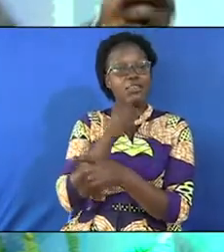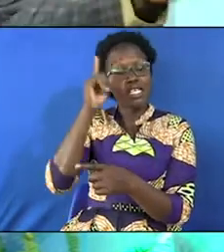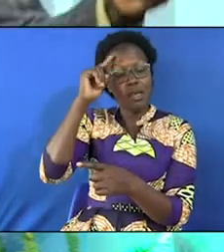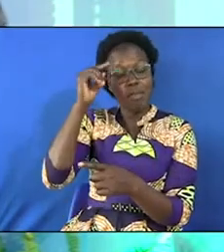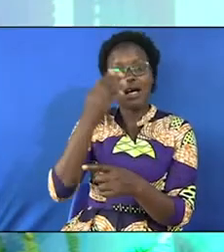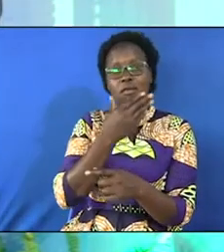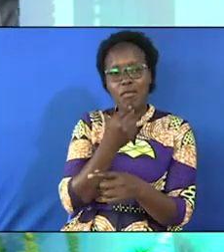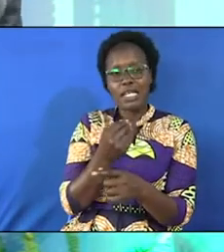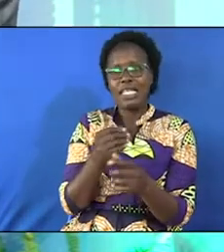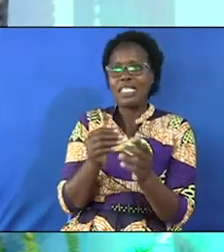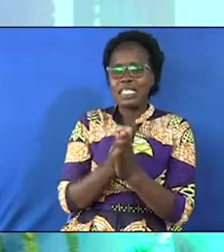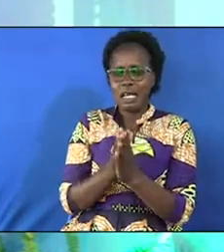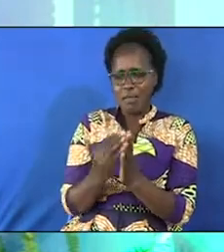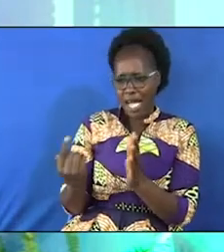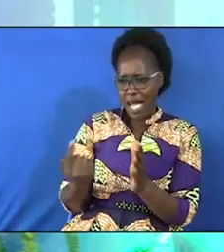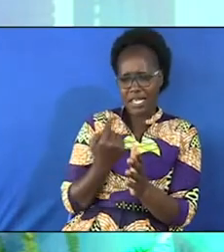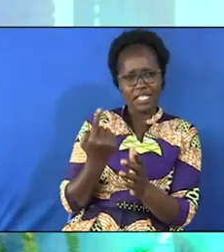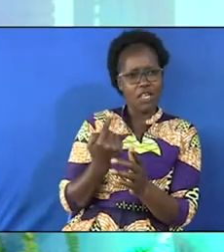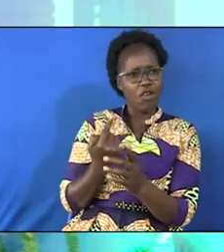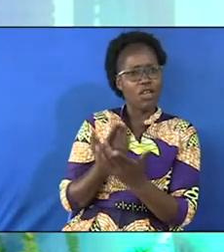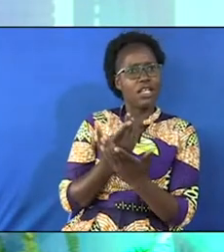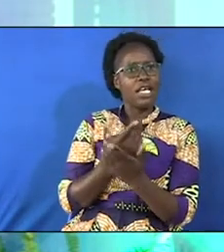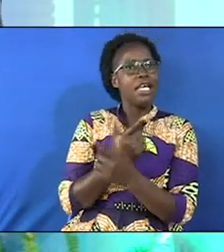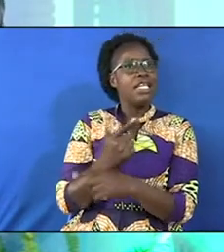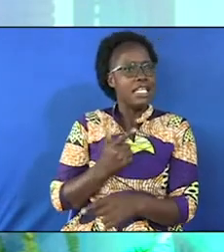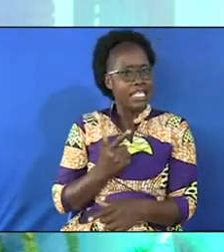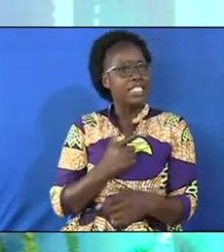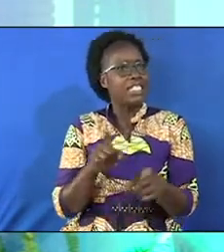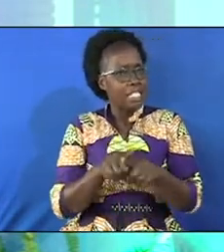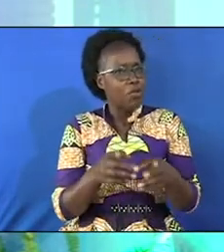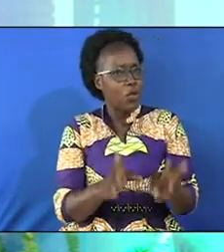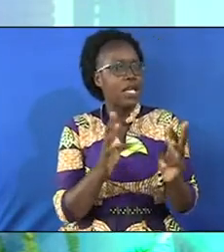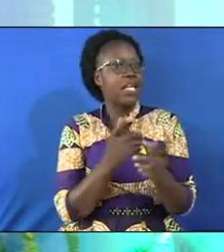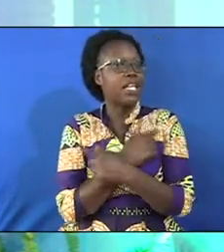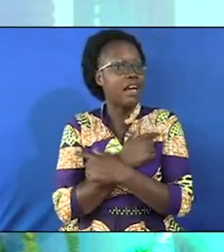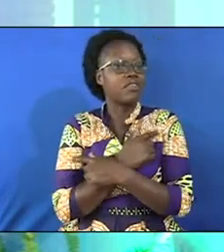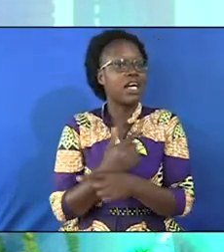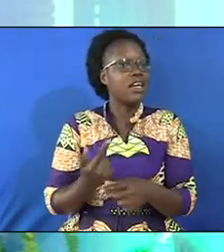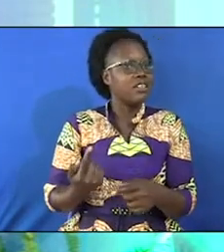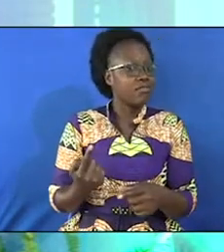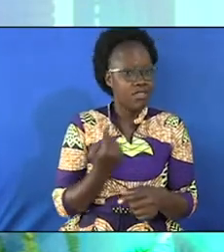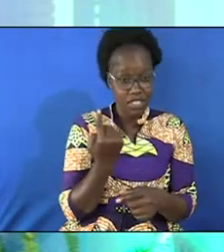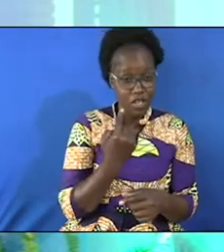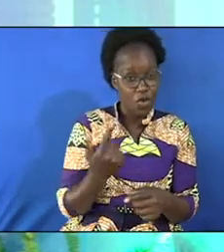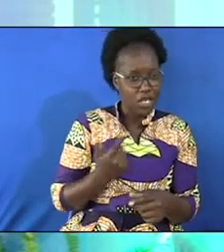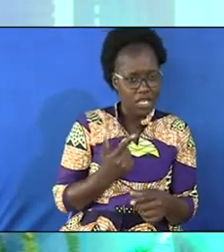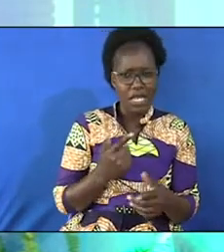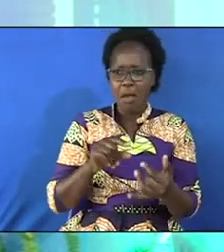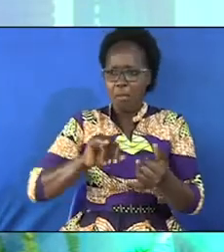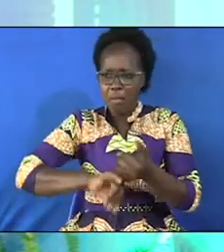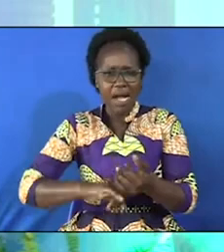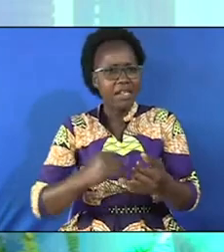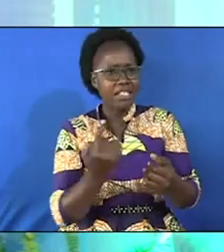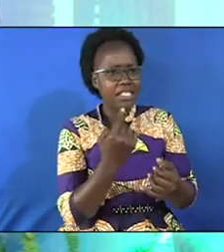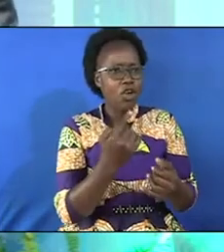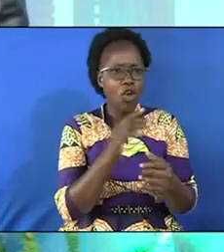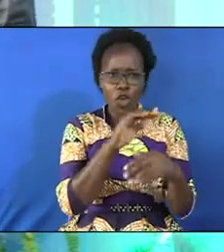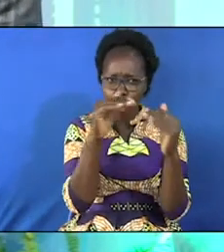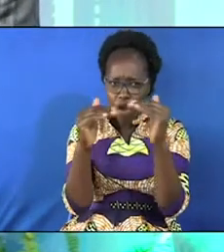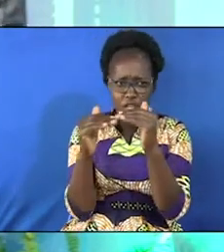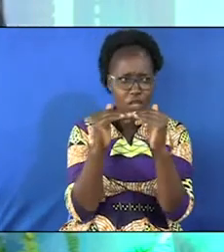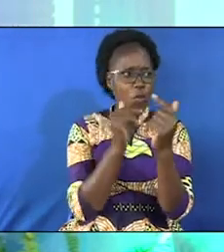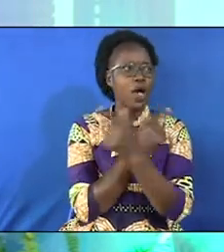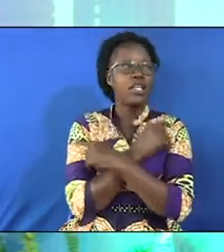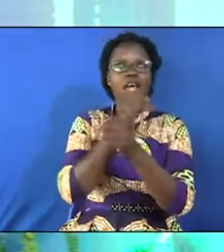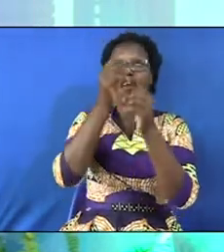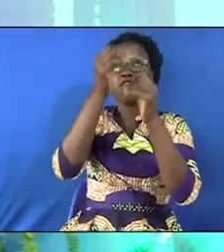loves a single lady the same way He loves a married lady. So whether you are married or single we are all equal before God. Say Amen my